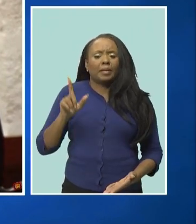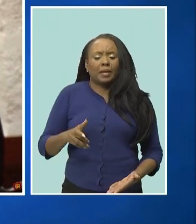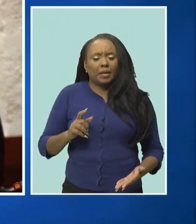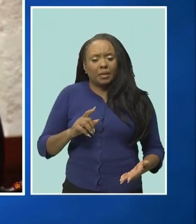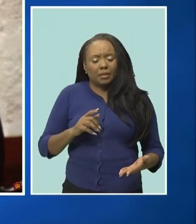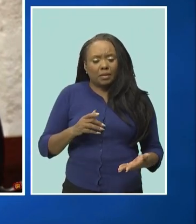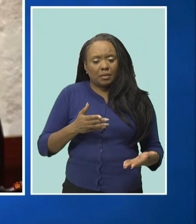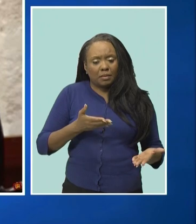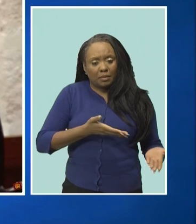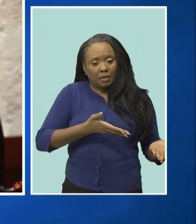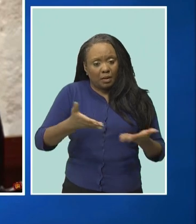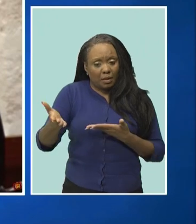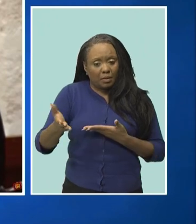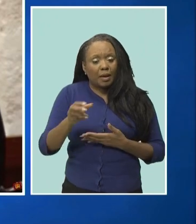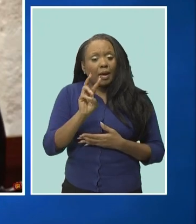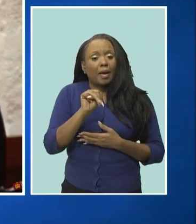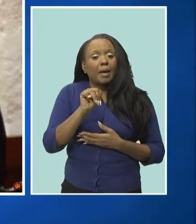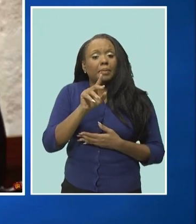certificate produced